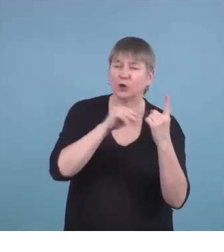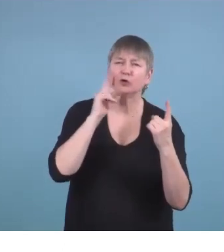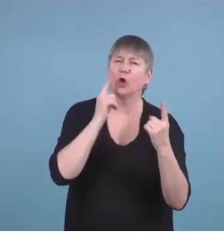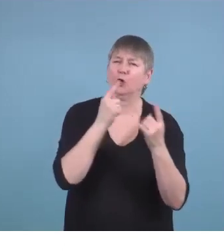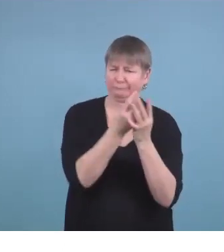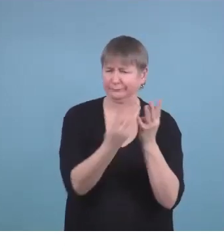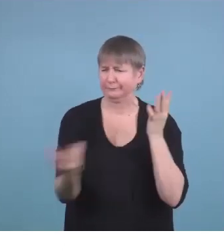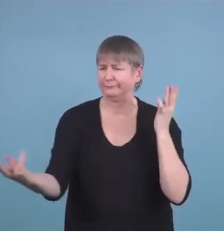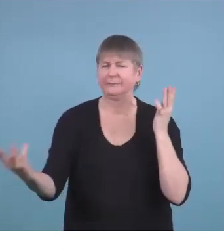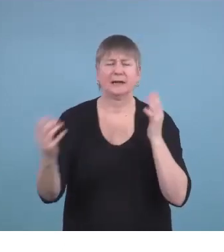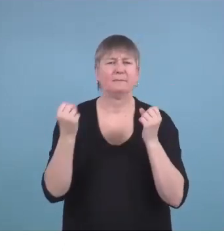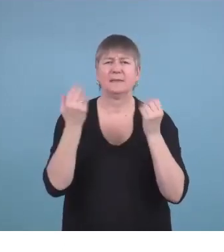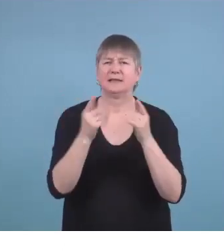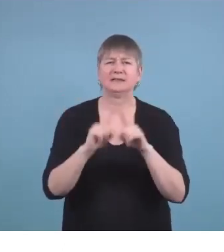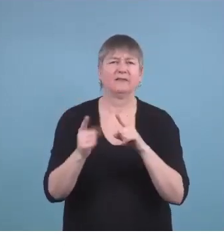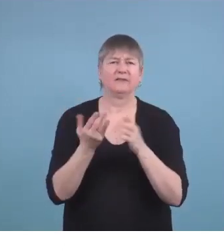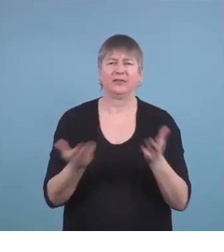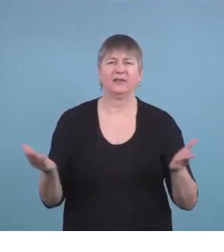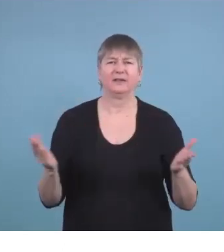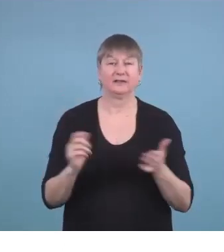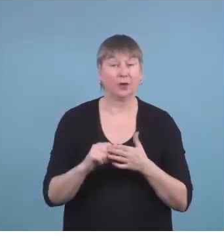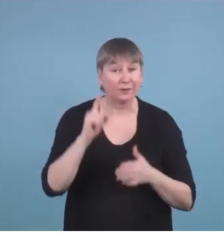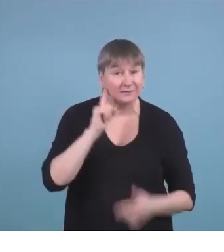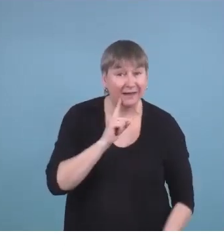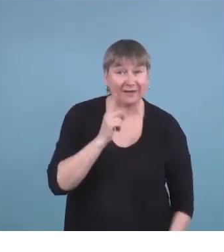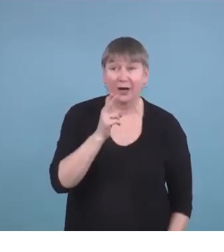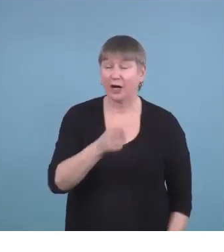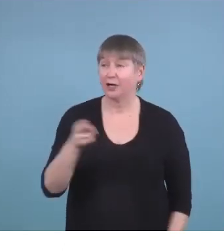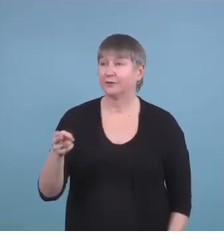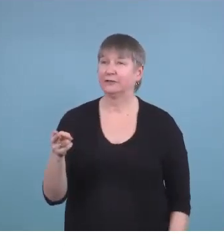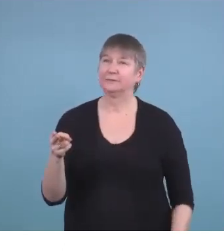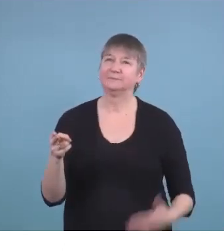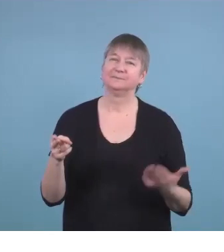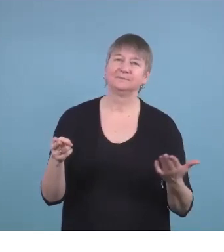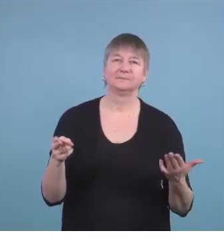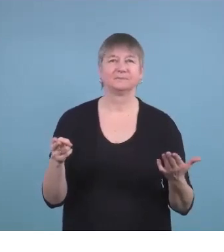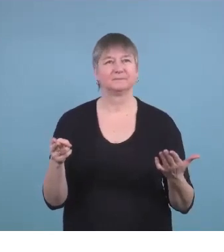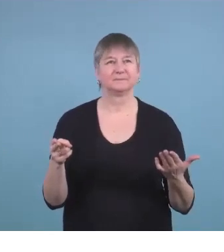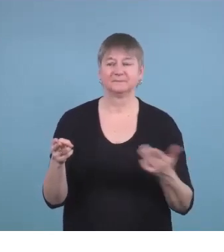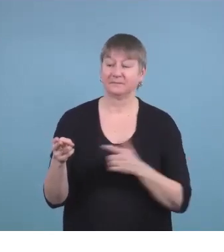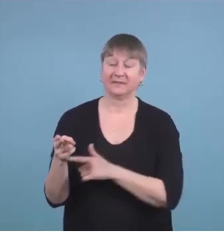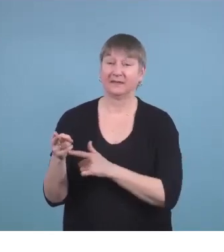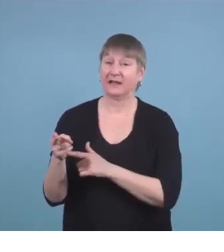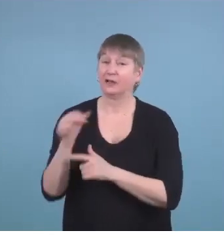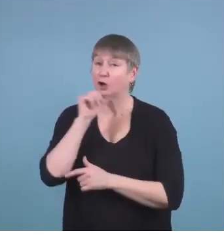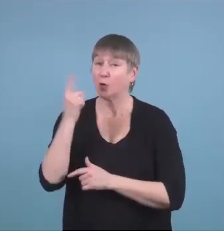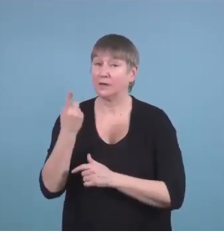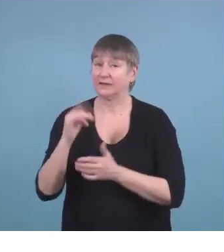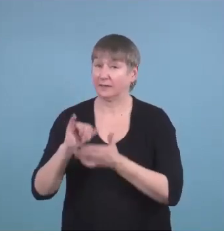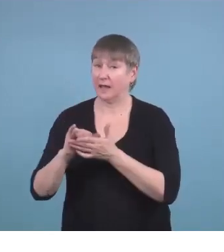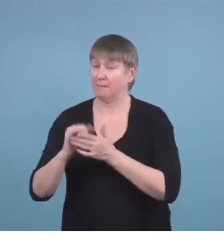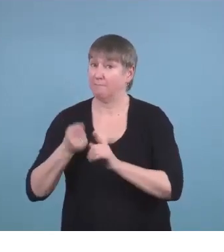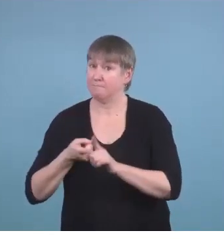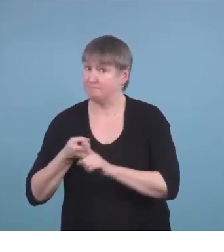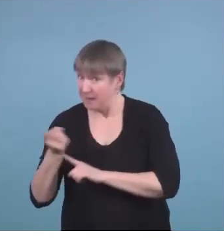being deaf and hard of hearing isn't always the main barrier for these students